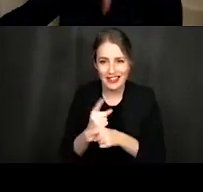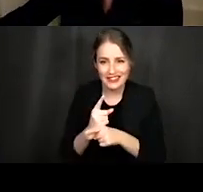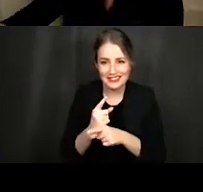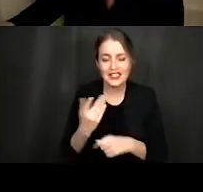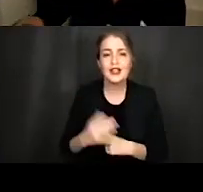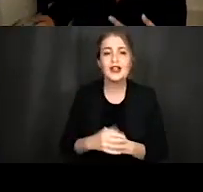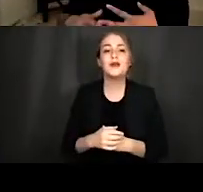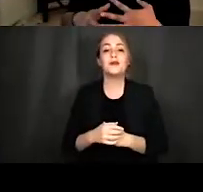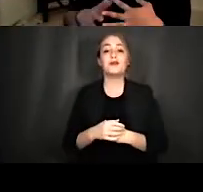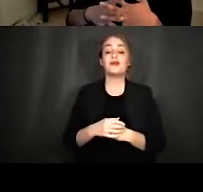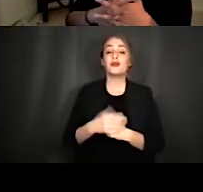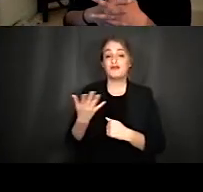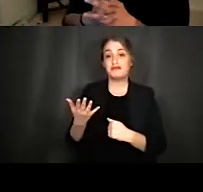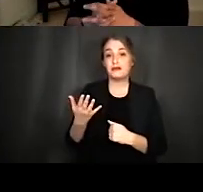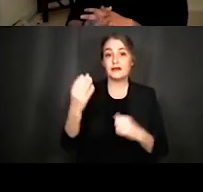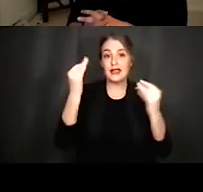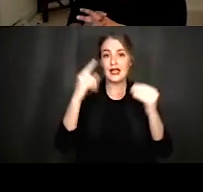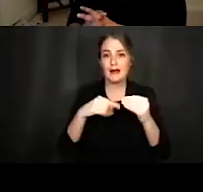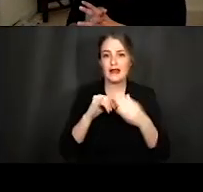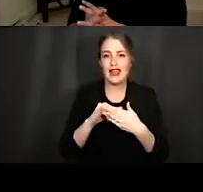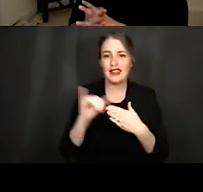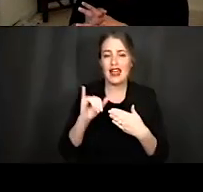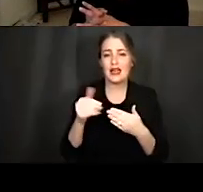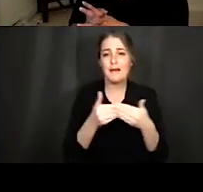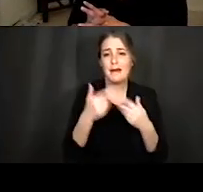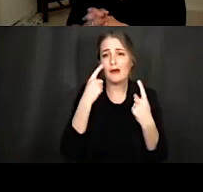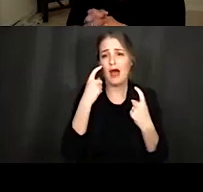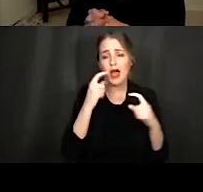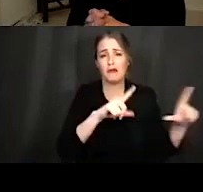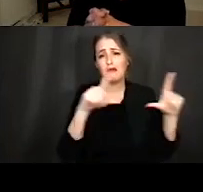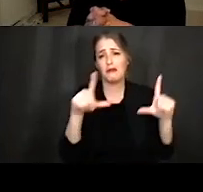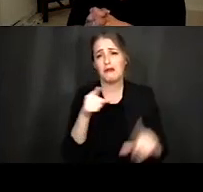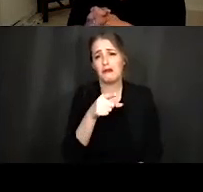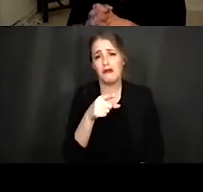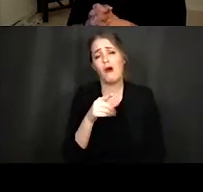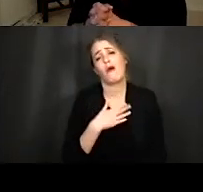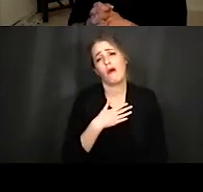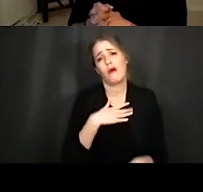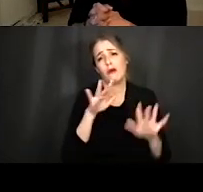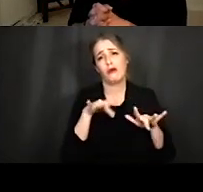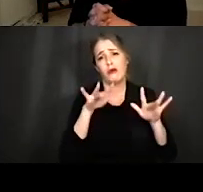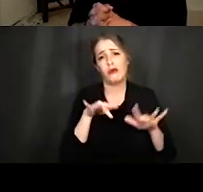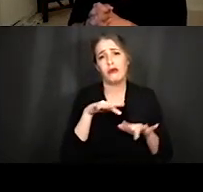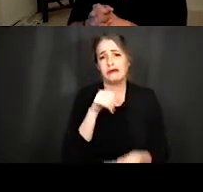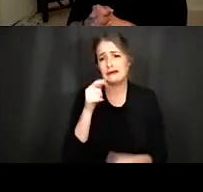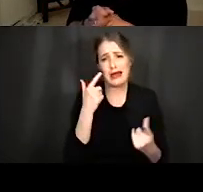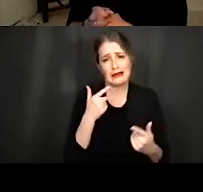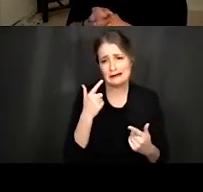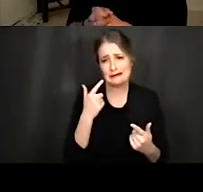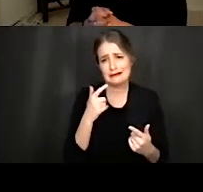a crying baby. Oh, this poor guy is unhappy. He's unhappy for some reason.